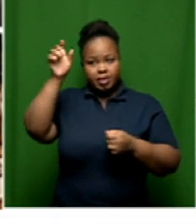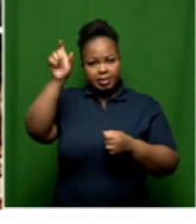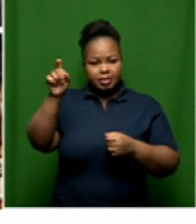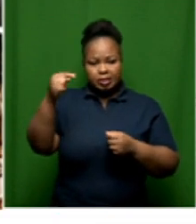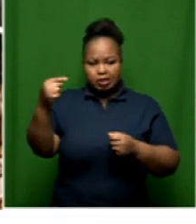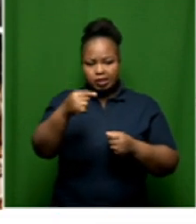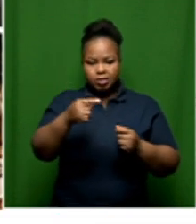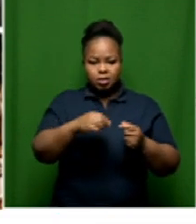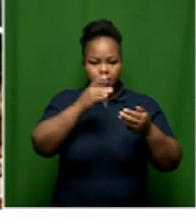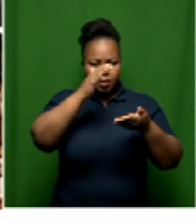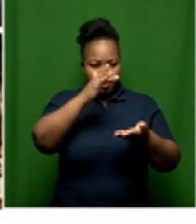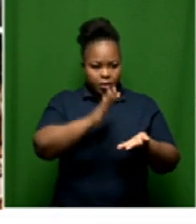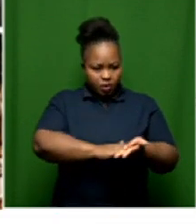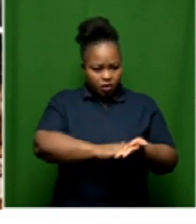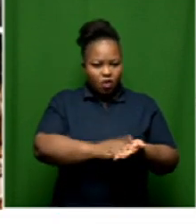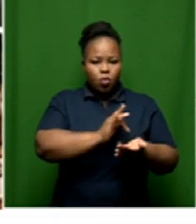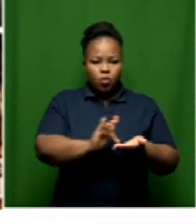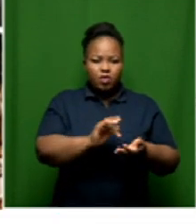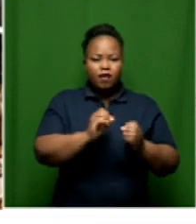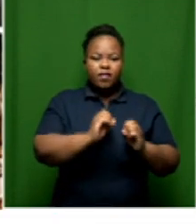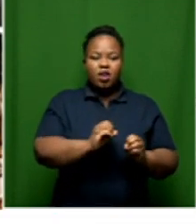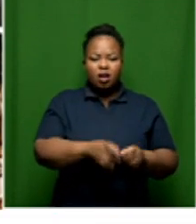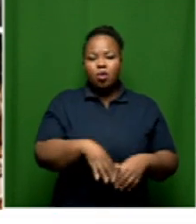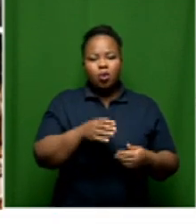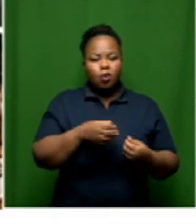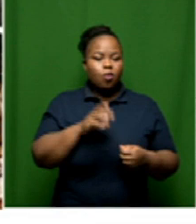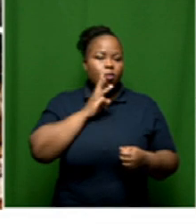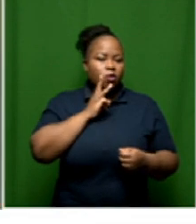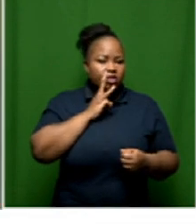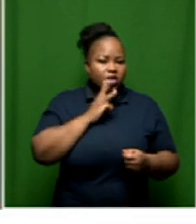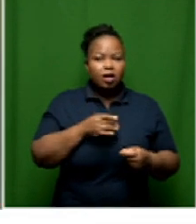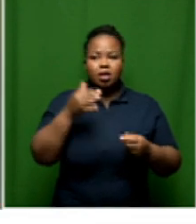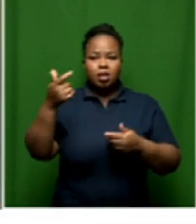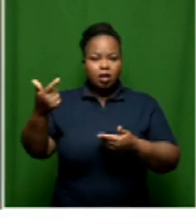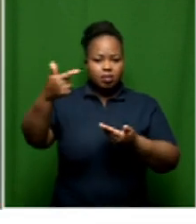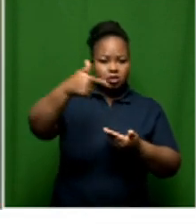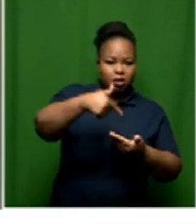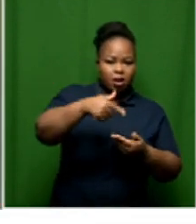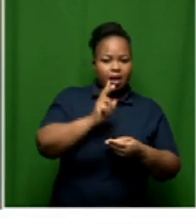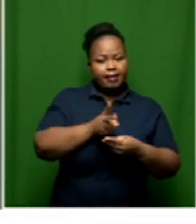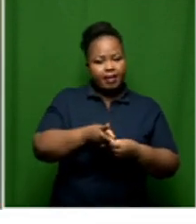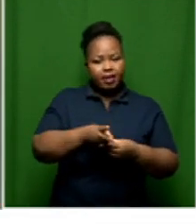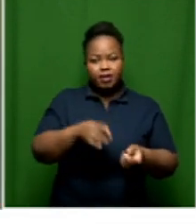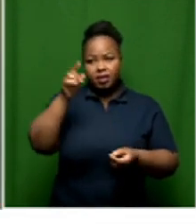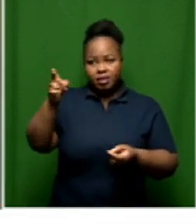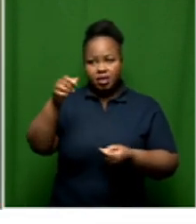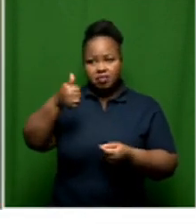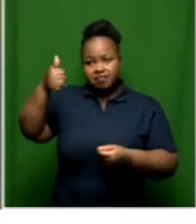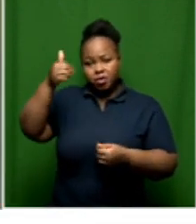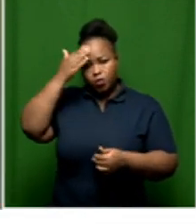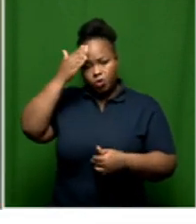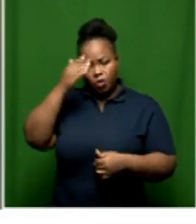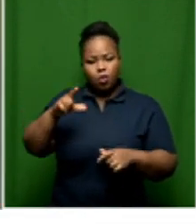tank is empty. It will notify the authority when the tank needs a refill. It will also notify the